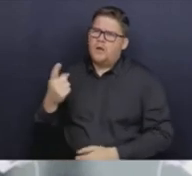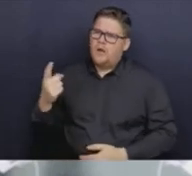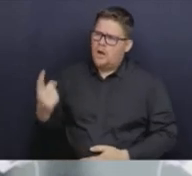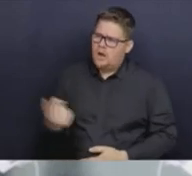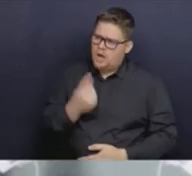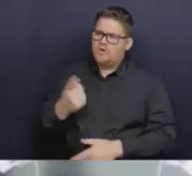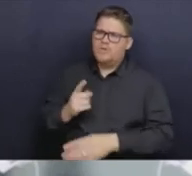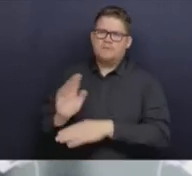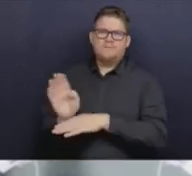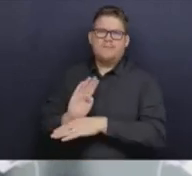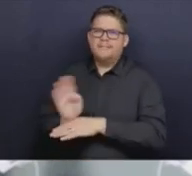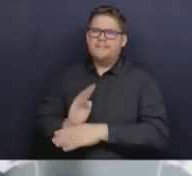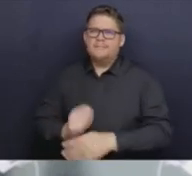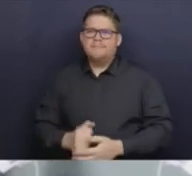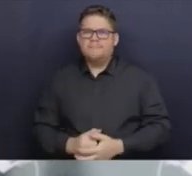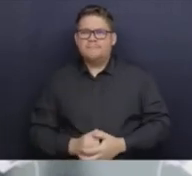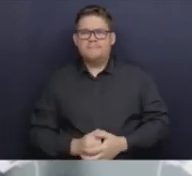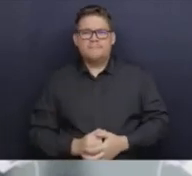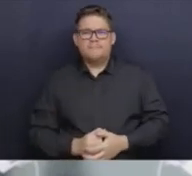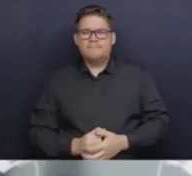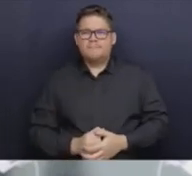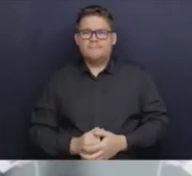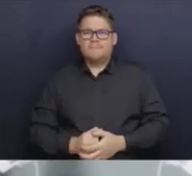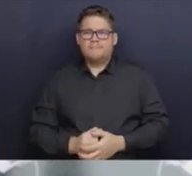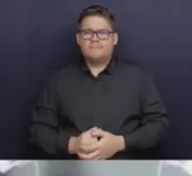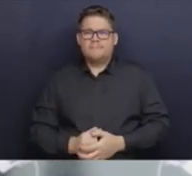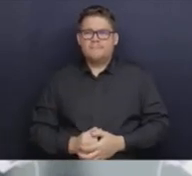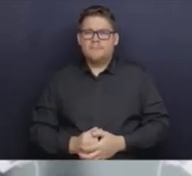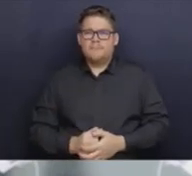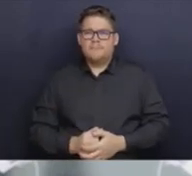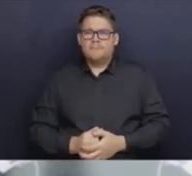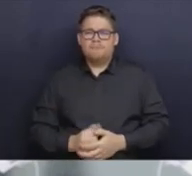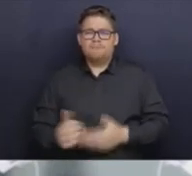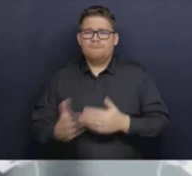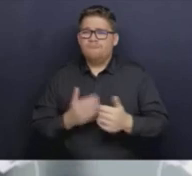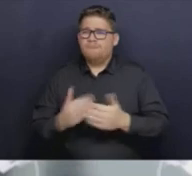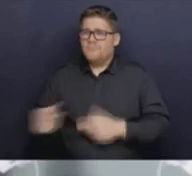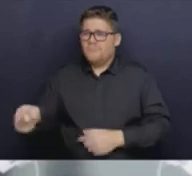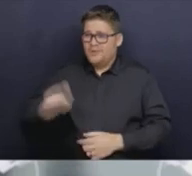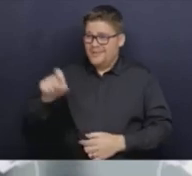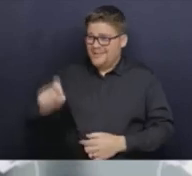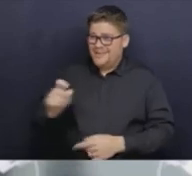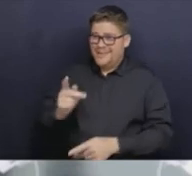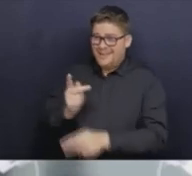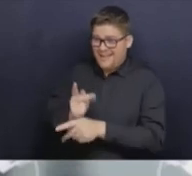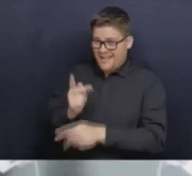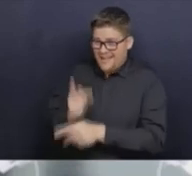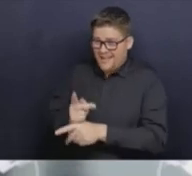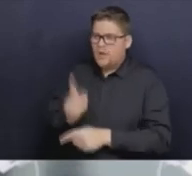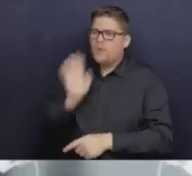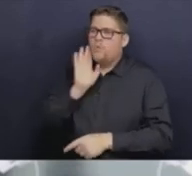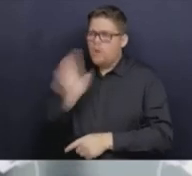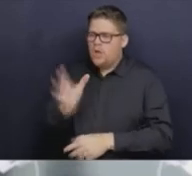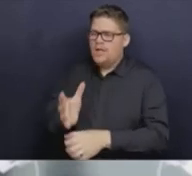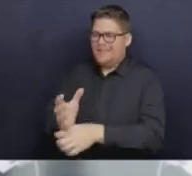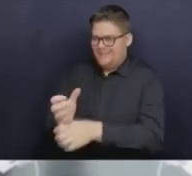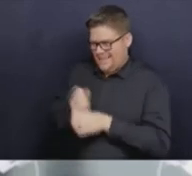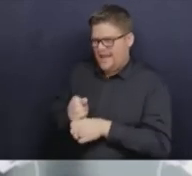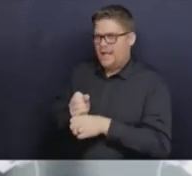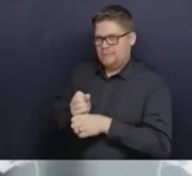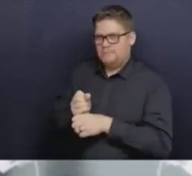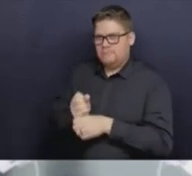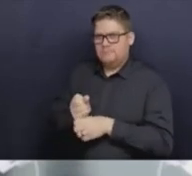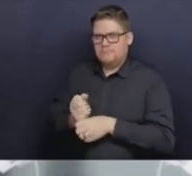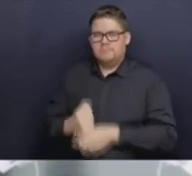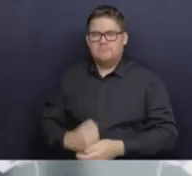in spite of those circumstances, when they need hospital care, they will receive it. I wanted to give you an update on surgeries and